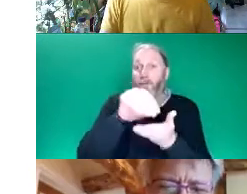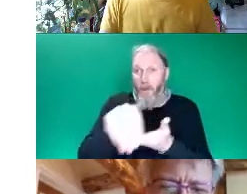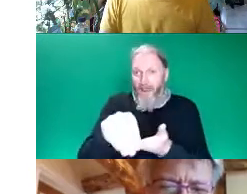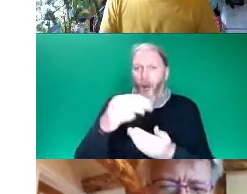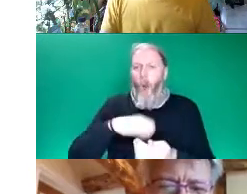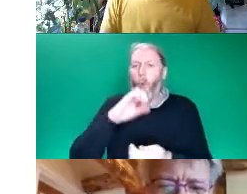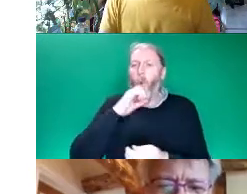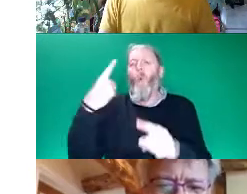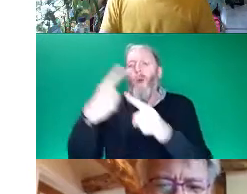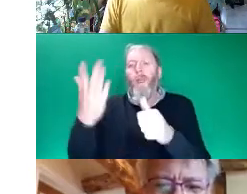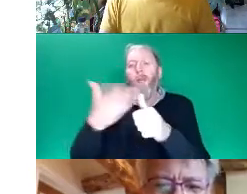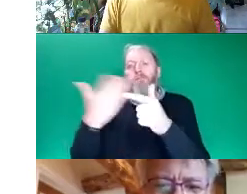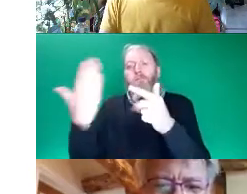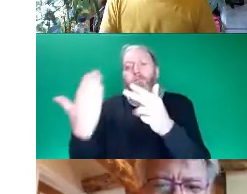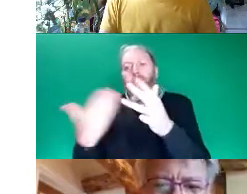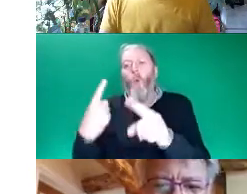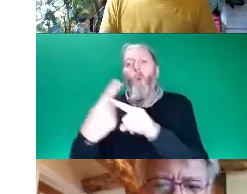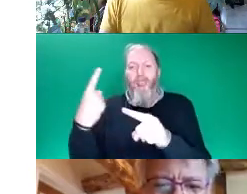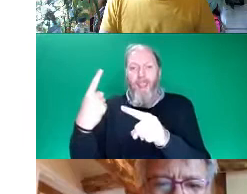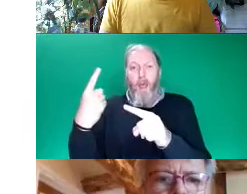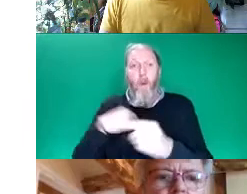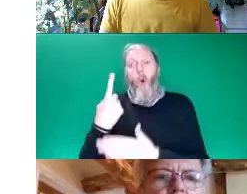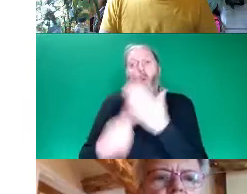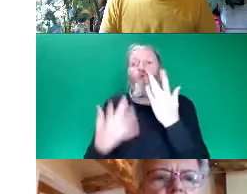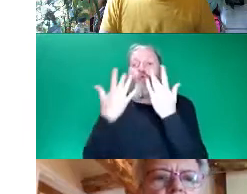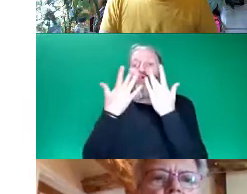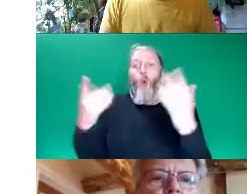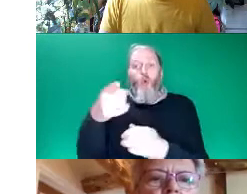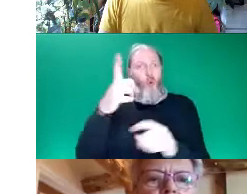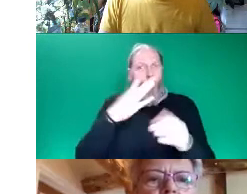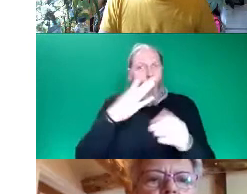quickly but I wanted to give you an idea of the range of work that was being done.